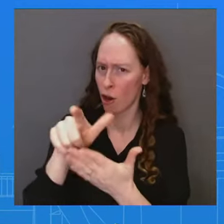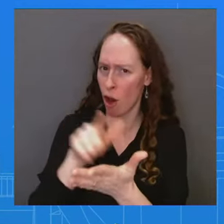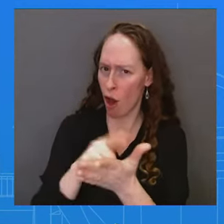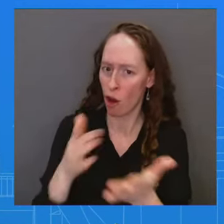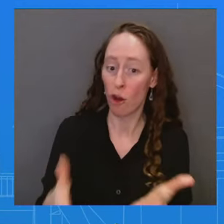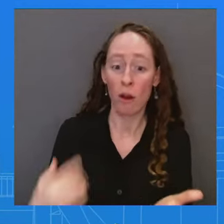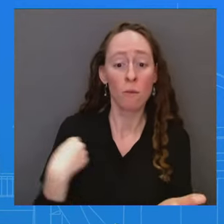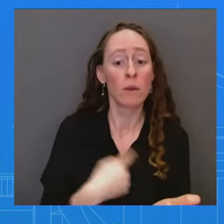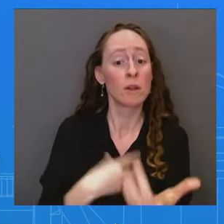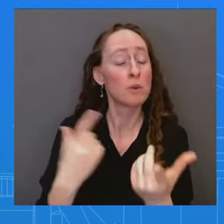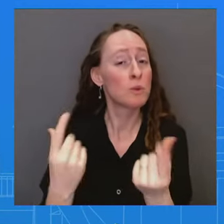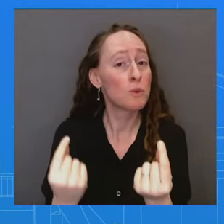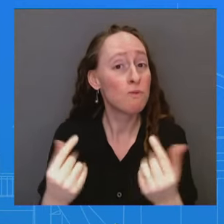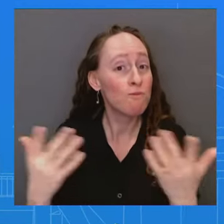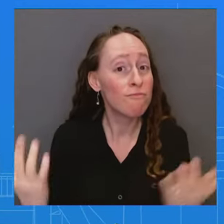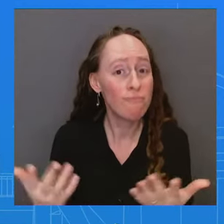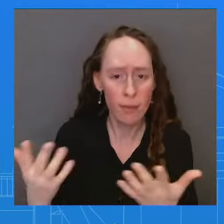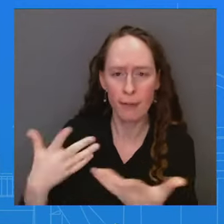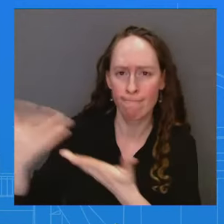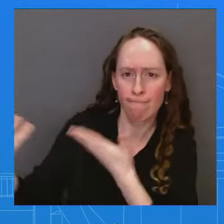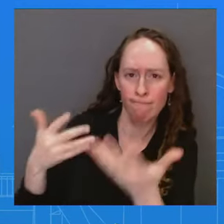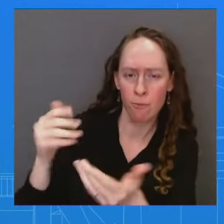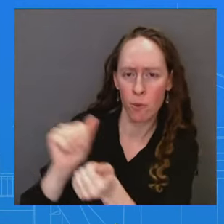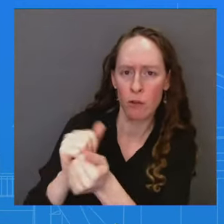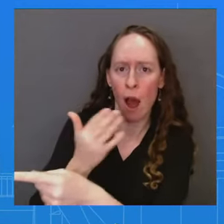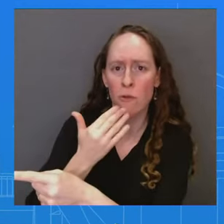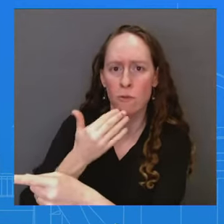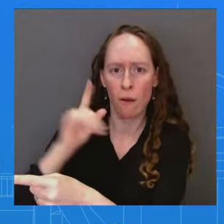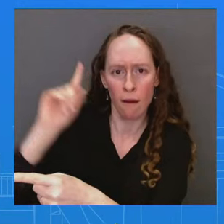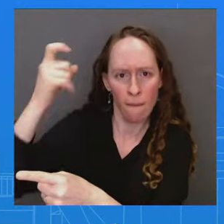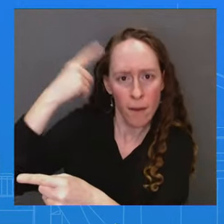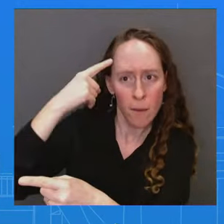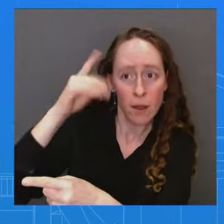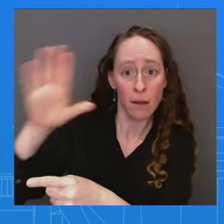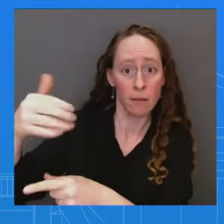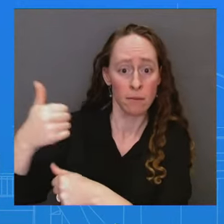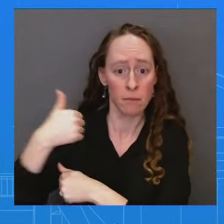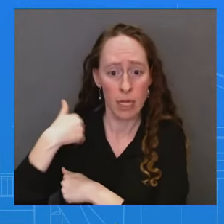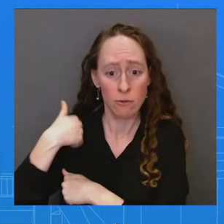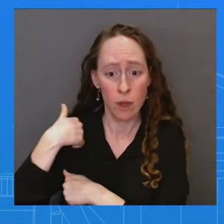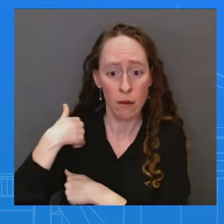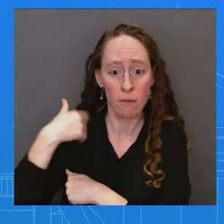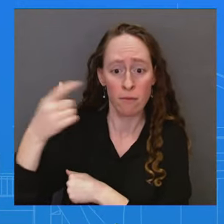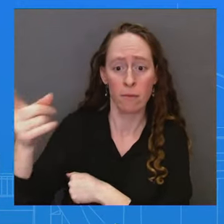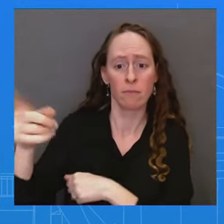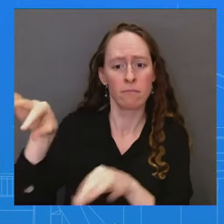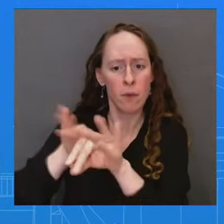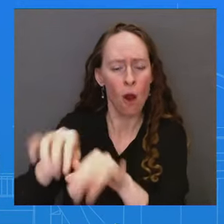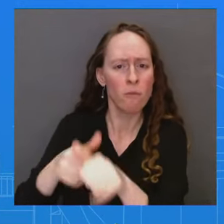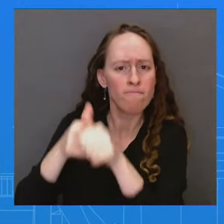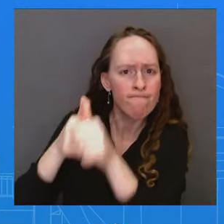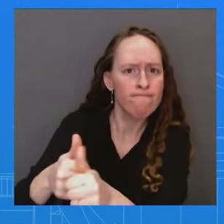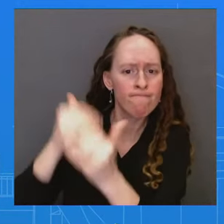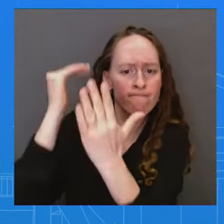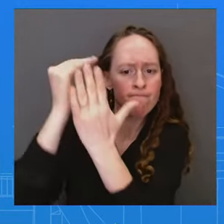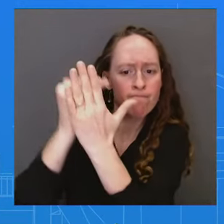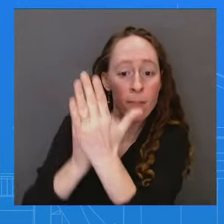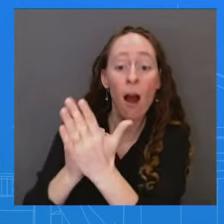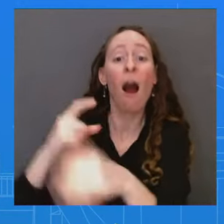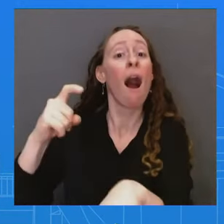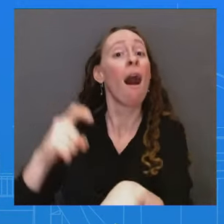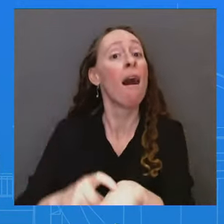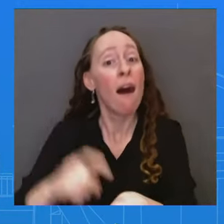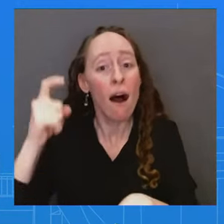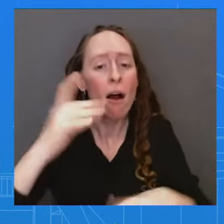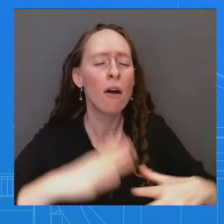militaries, particularly modern democratic militaries, have when they conduct military operations to protect innocent civilians and to protect civilian infrastructure. Those